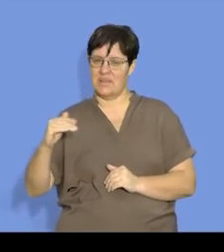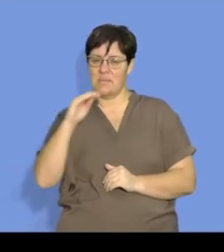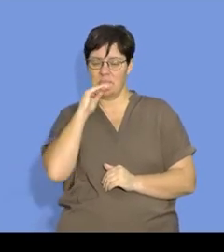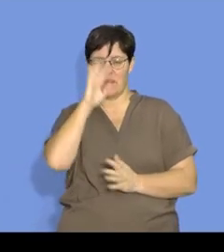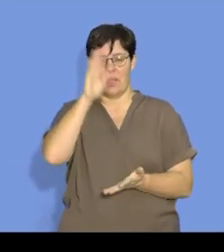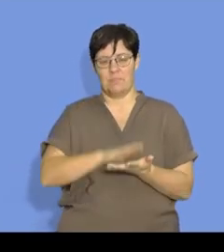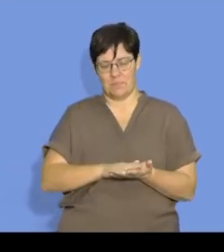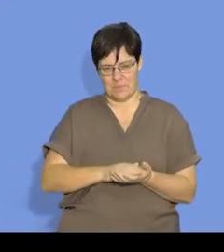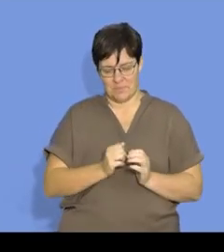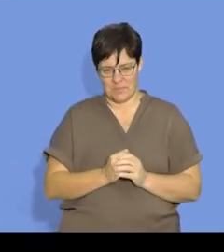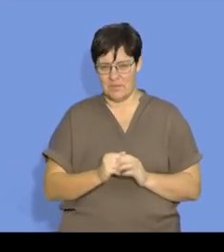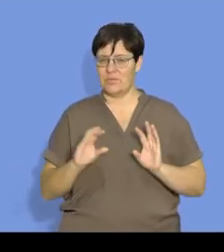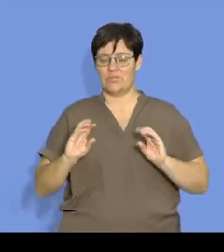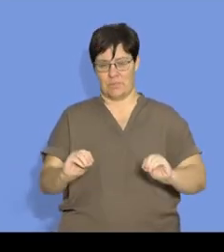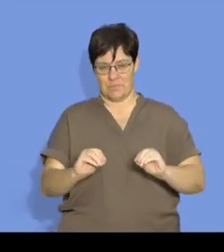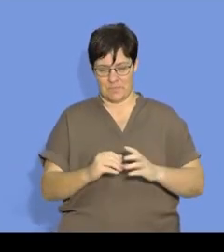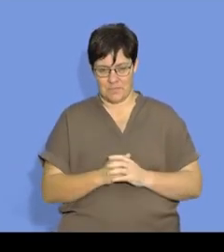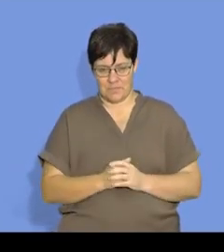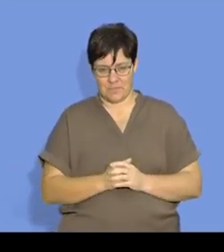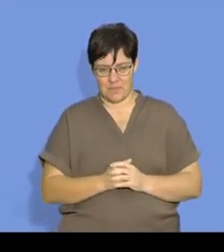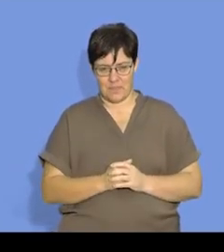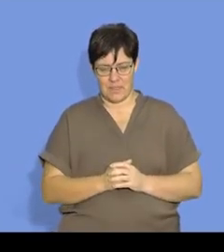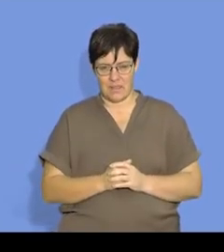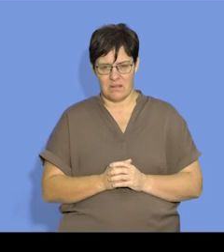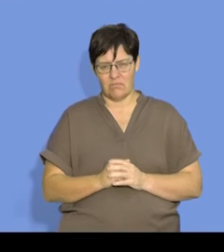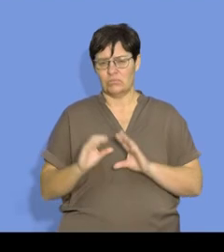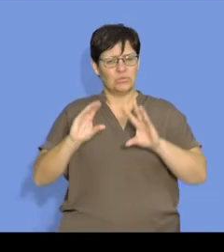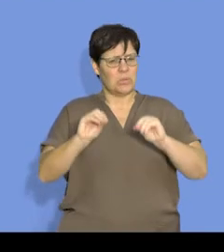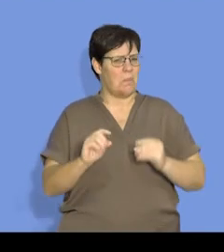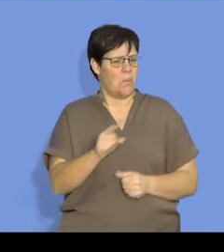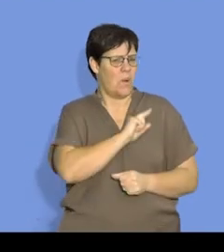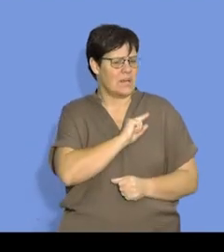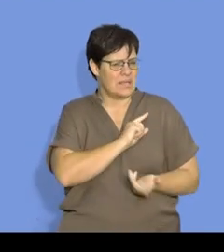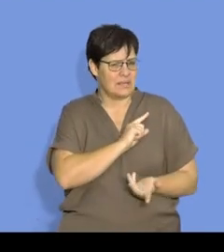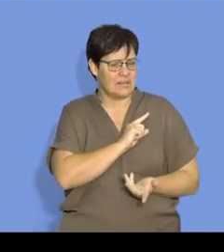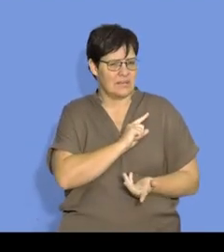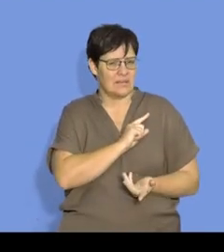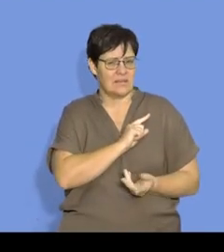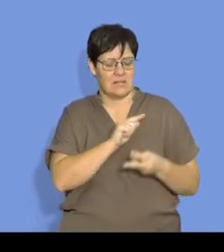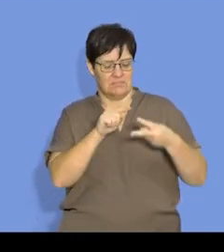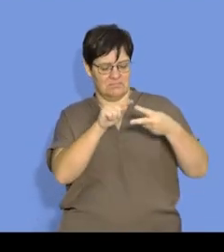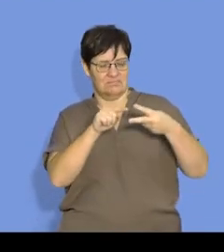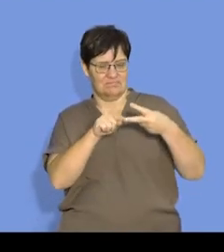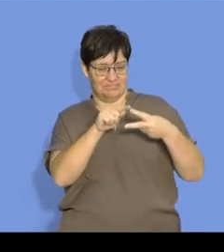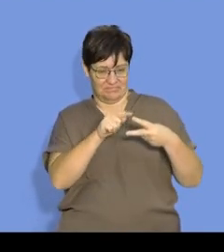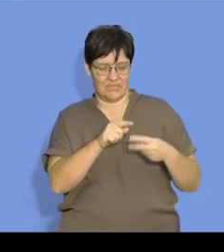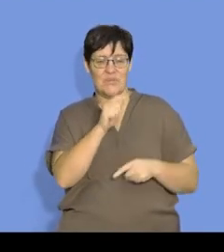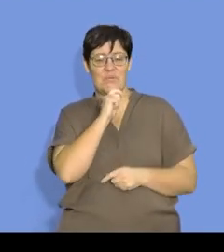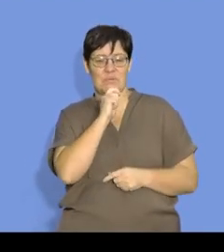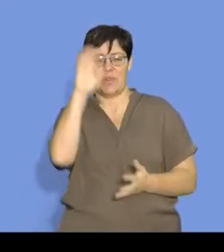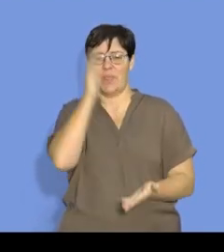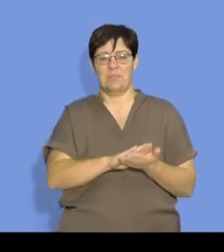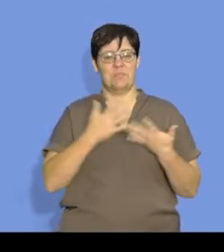stopped. Now, what will let the reaction stop? At least one of the reactants are used up.